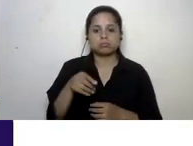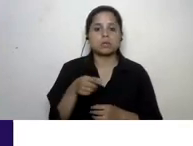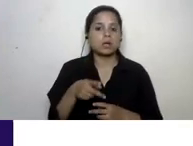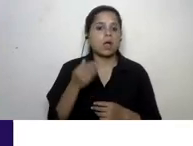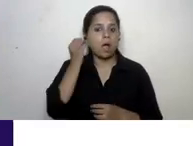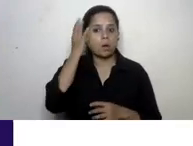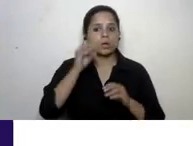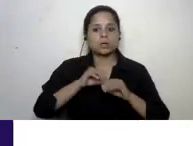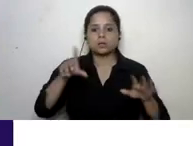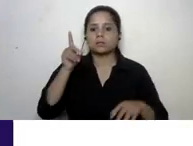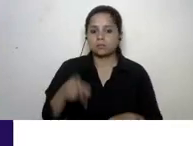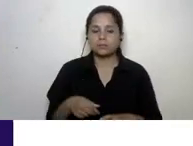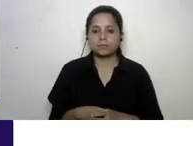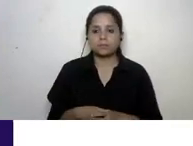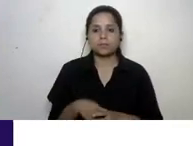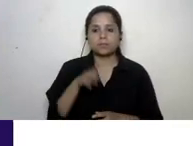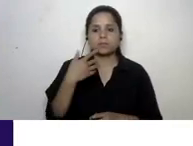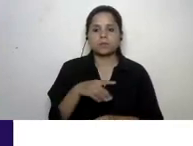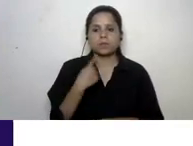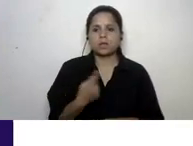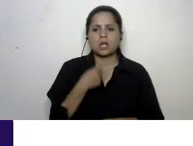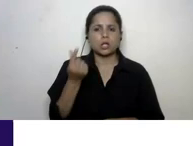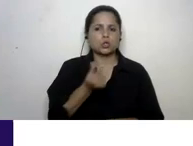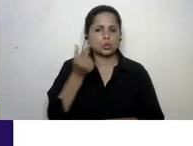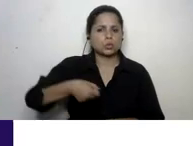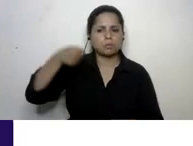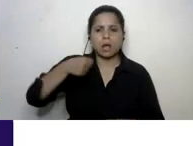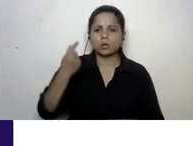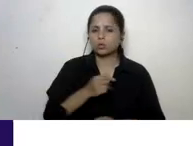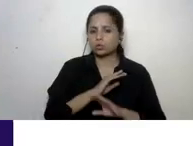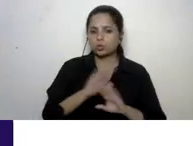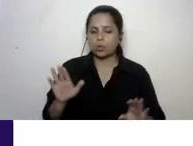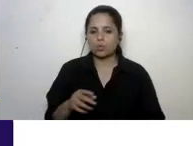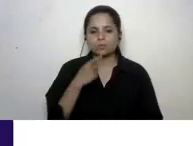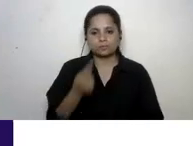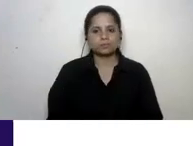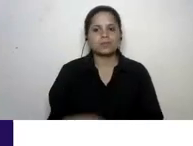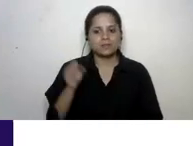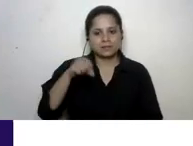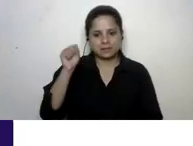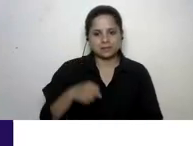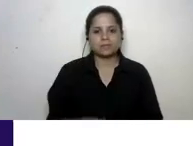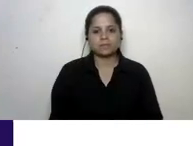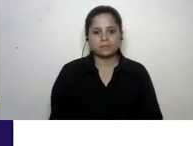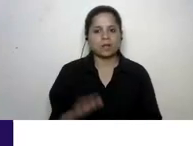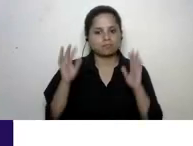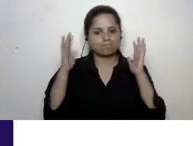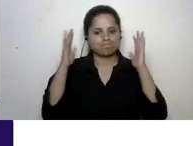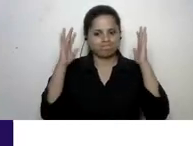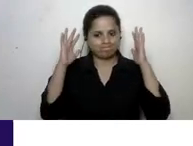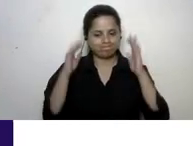awareness prohibit using single-use plastic use plastic yes yes applause applause